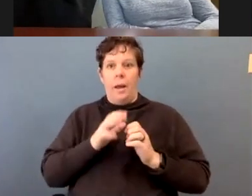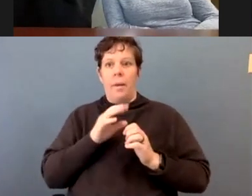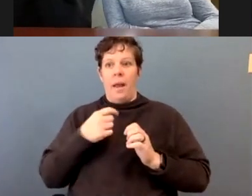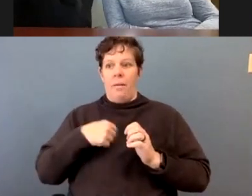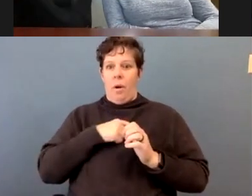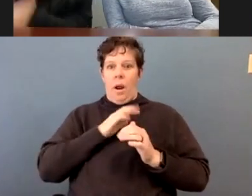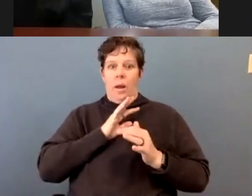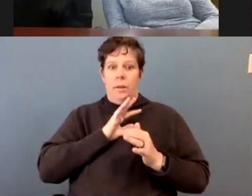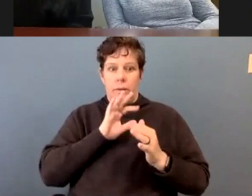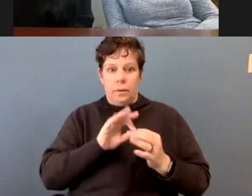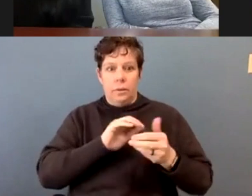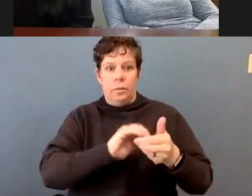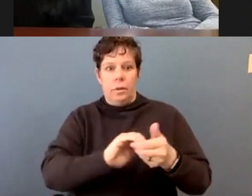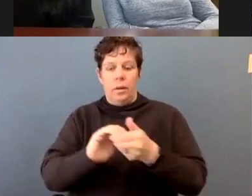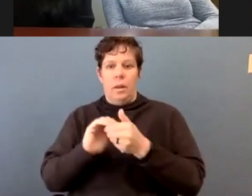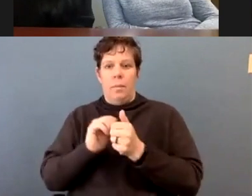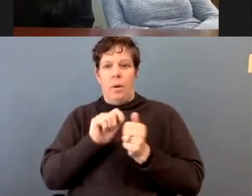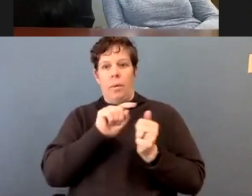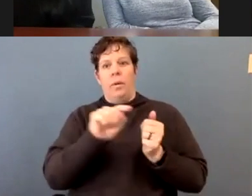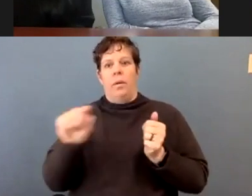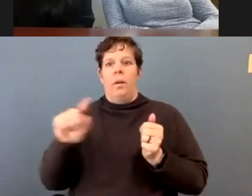other organizations.